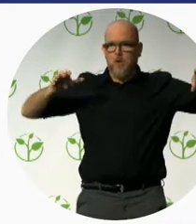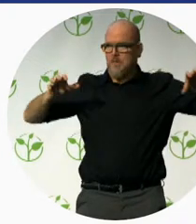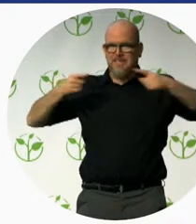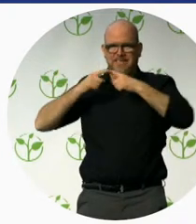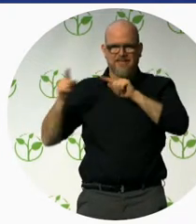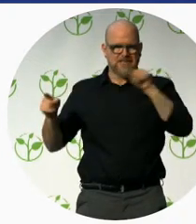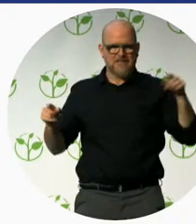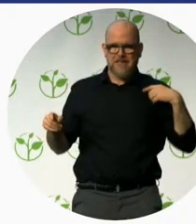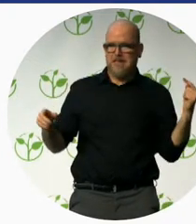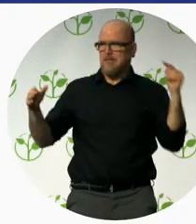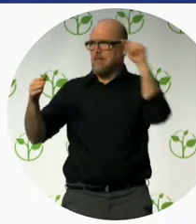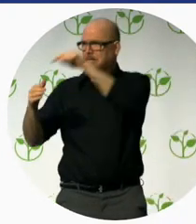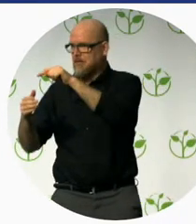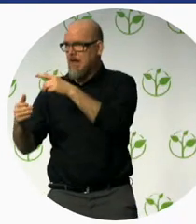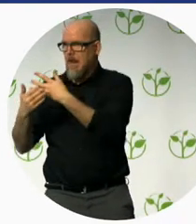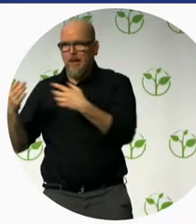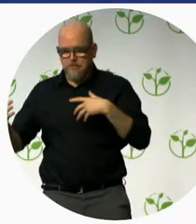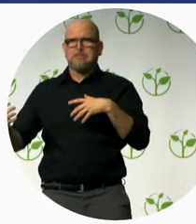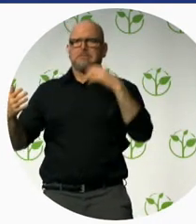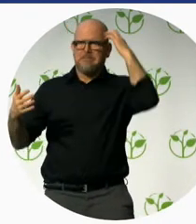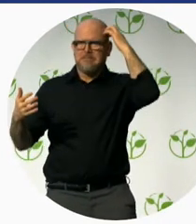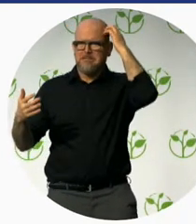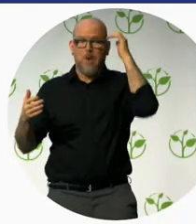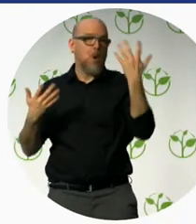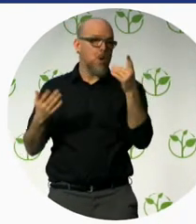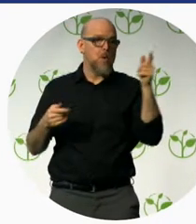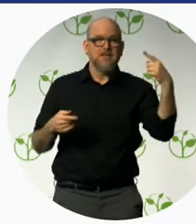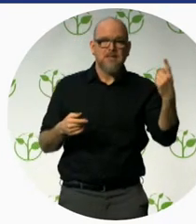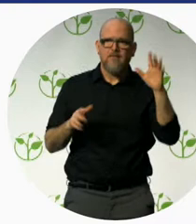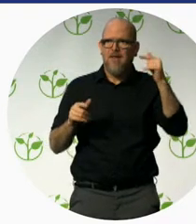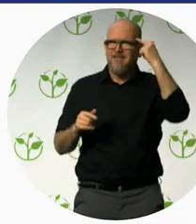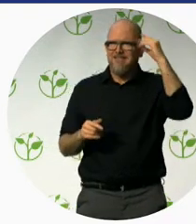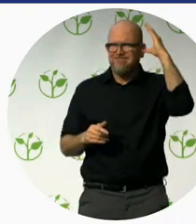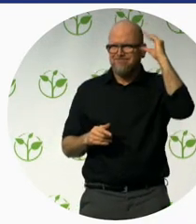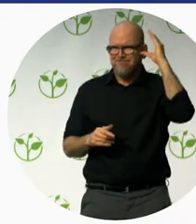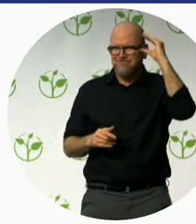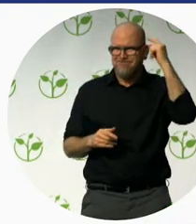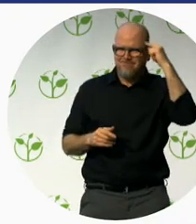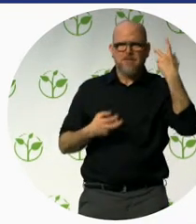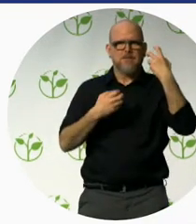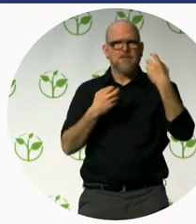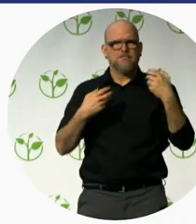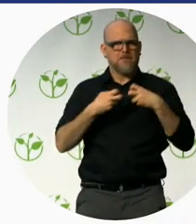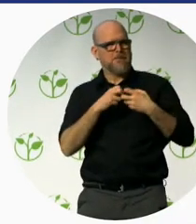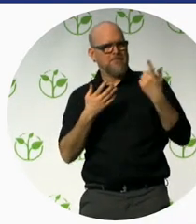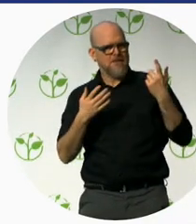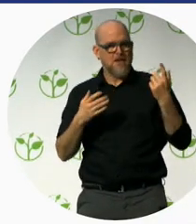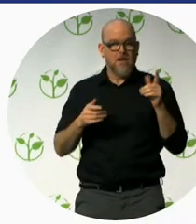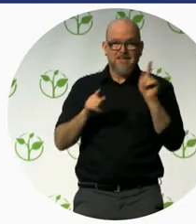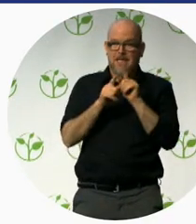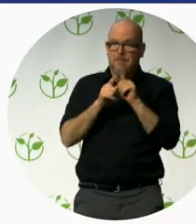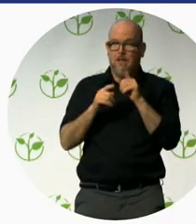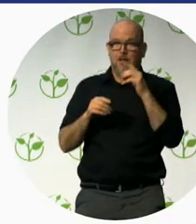they have a cognitive disability when they are visiting there and they are looking for some place for